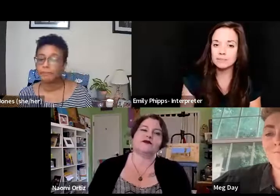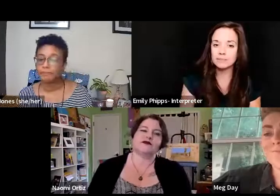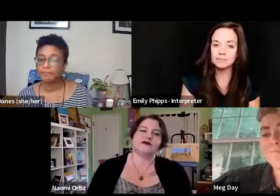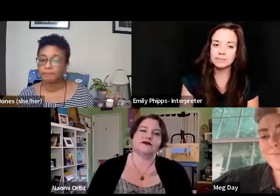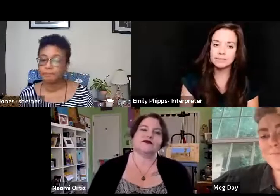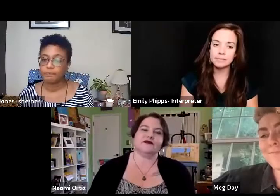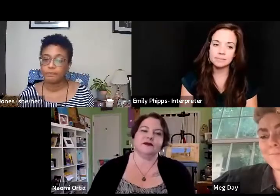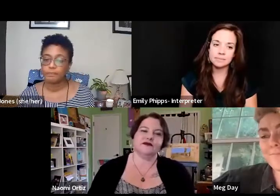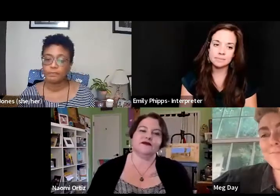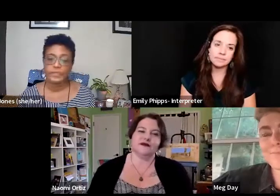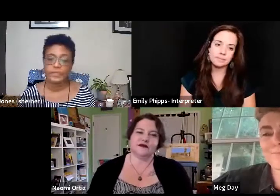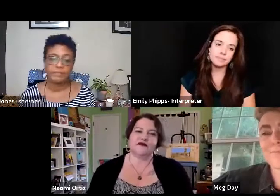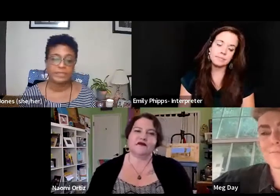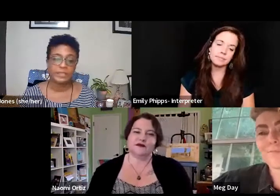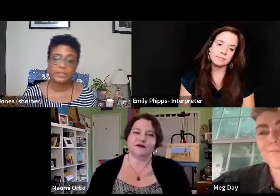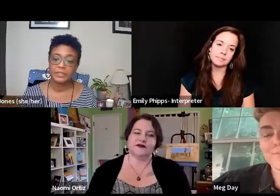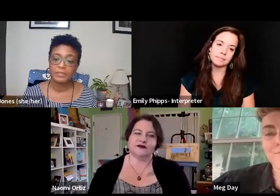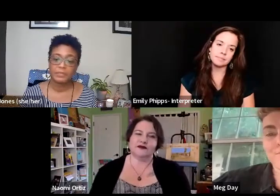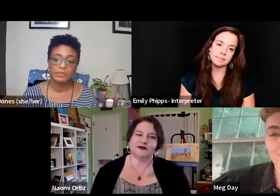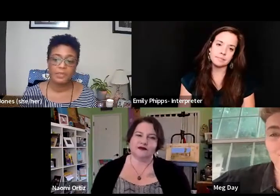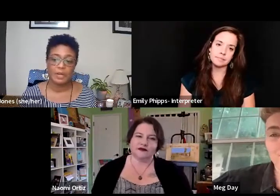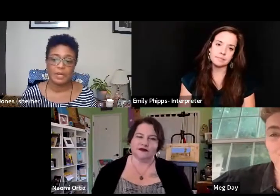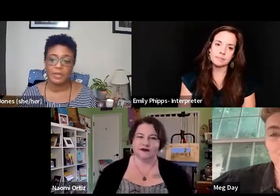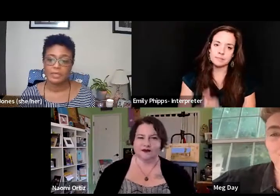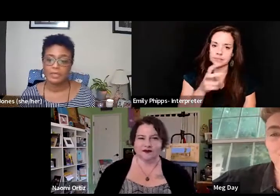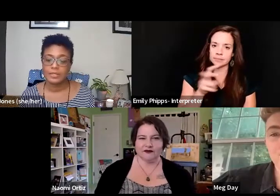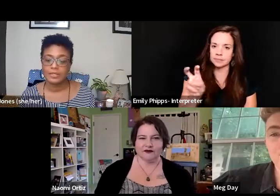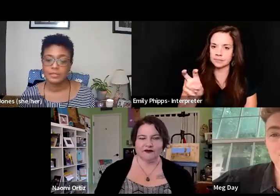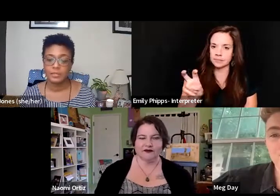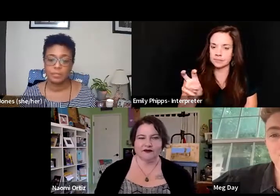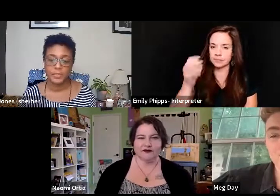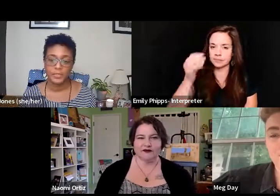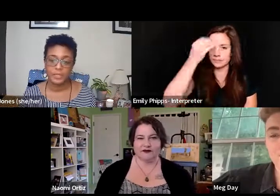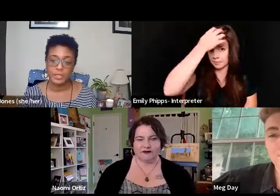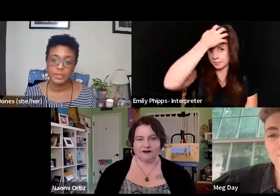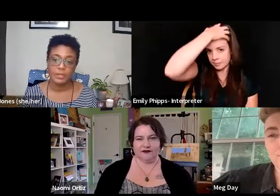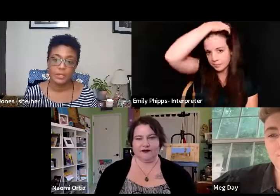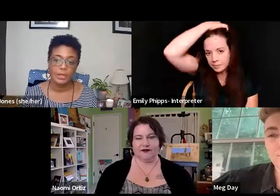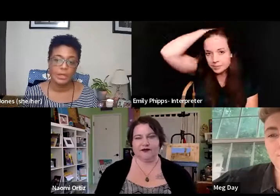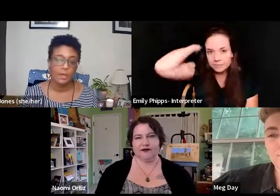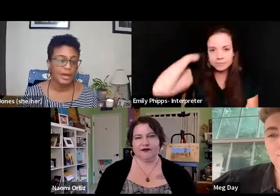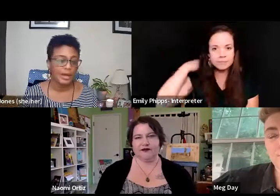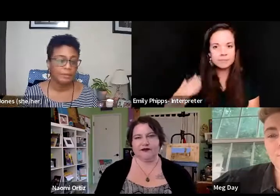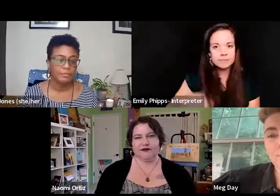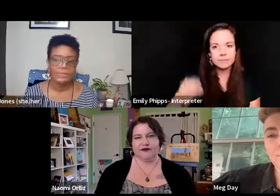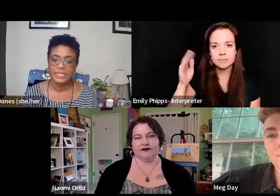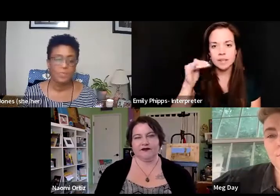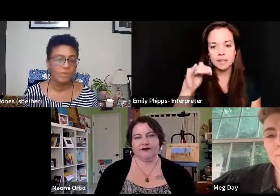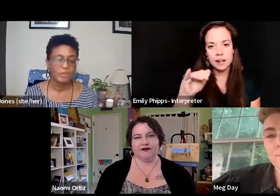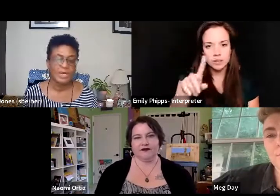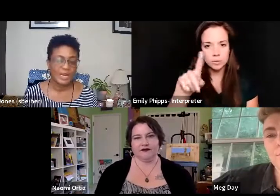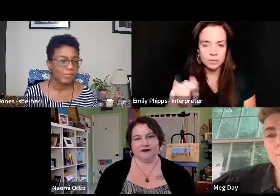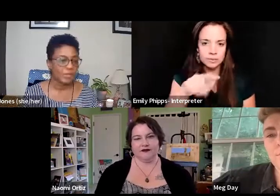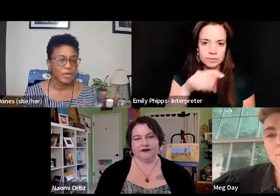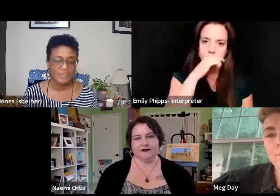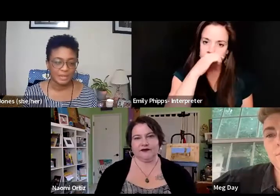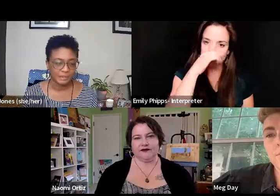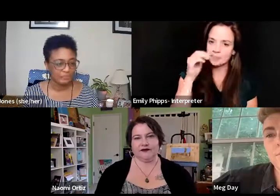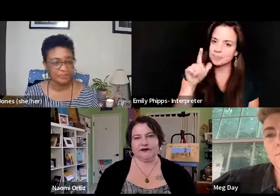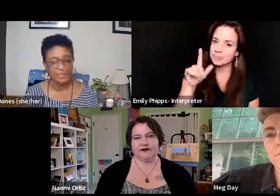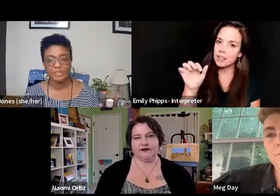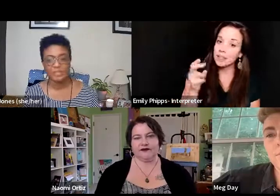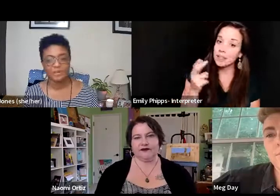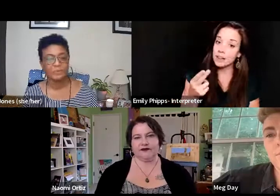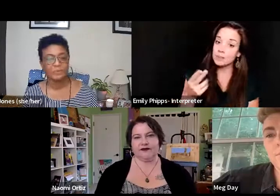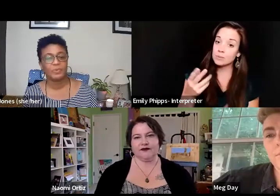Um, pivoting to the next question. Um, Leah, you've already kind of brought this